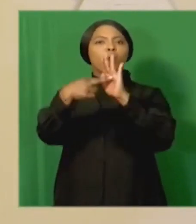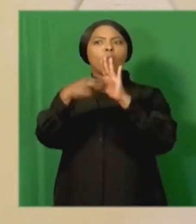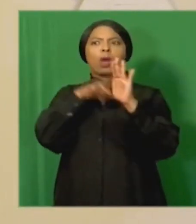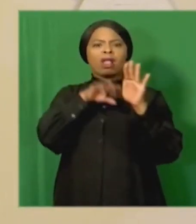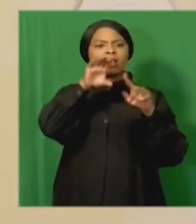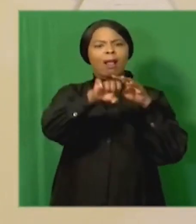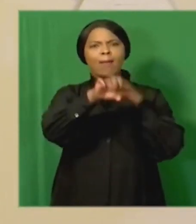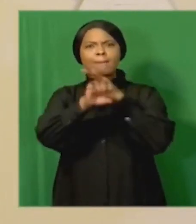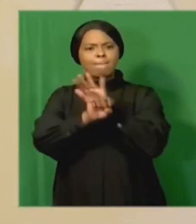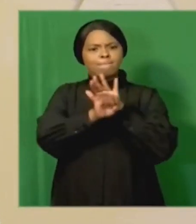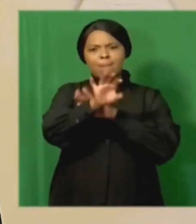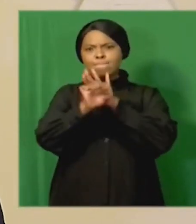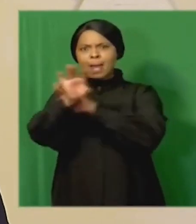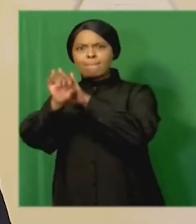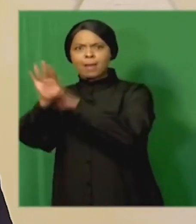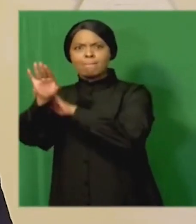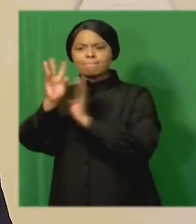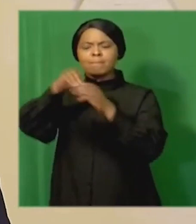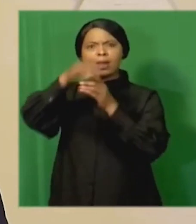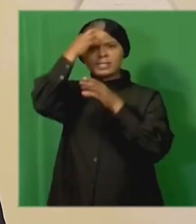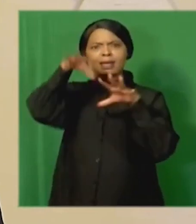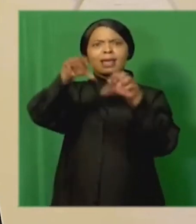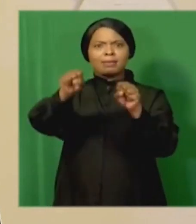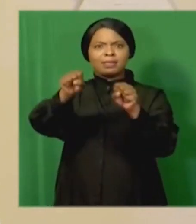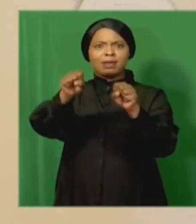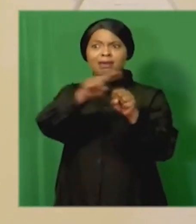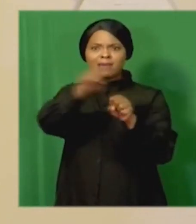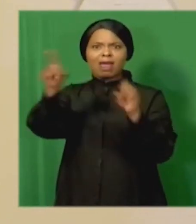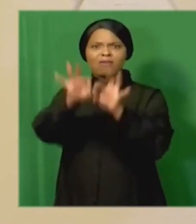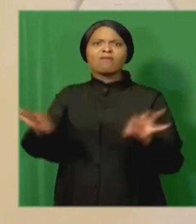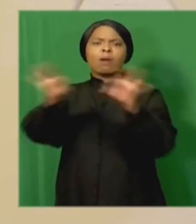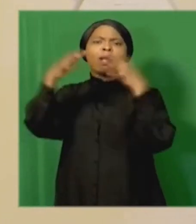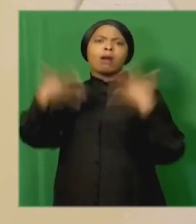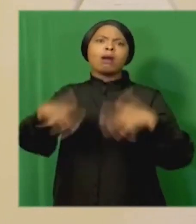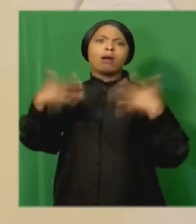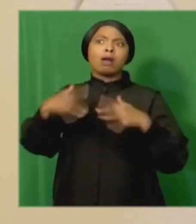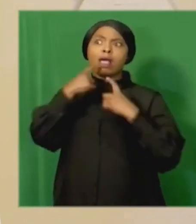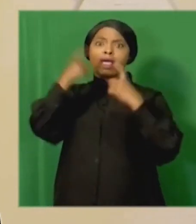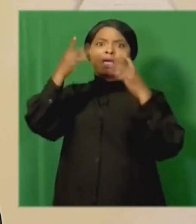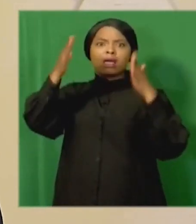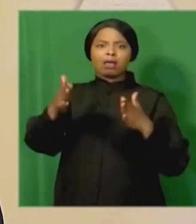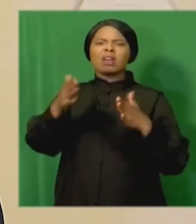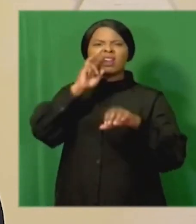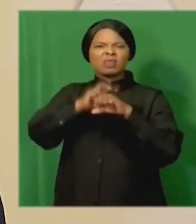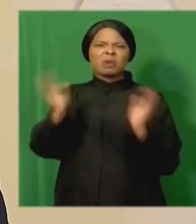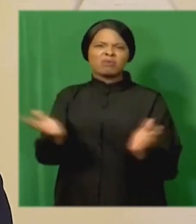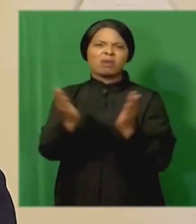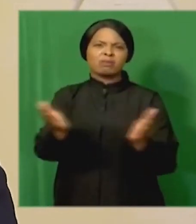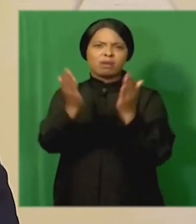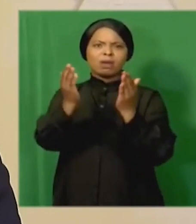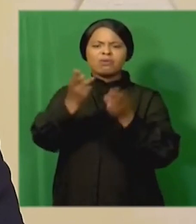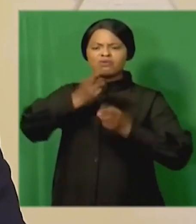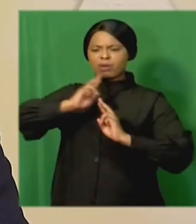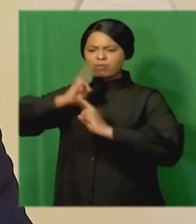activities that were part of state capture whistleblowers need to be encouraged to